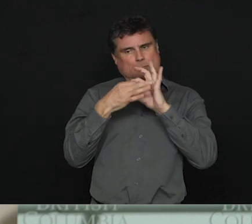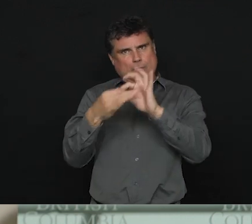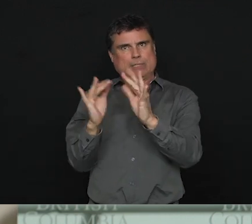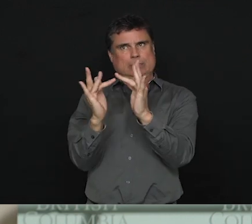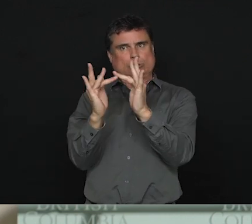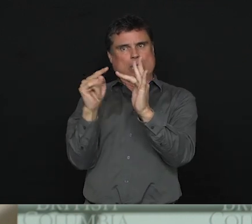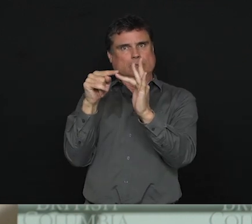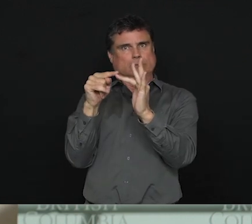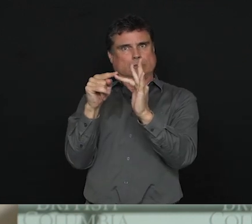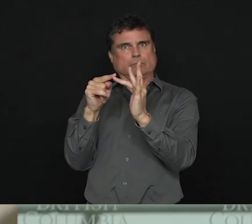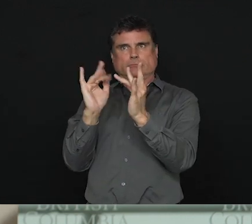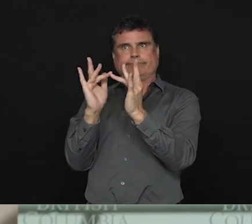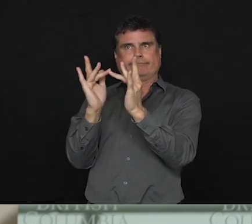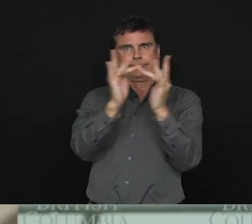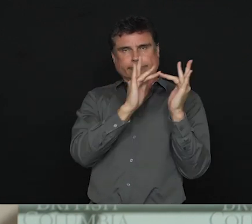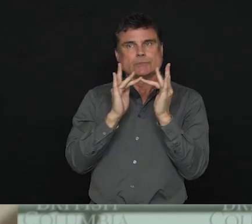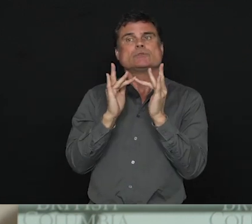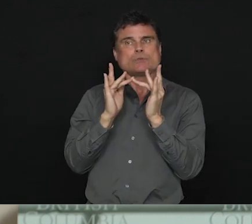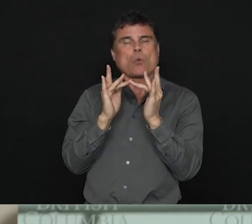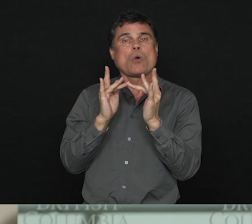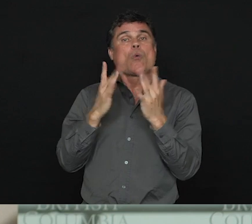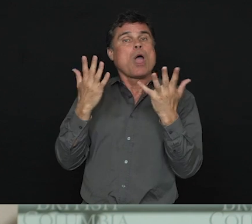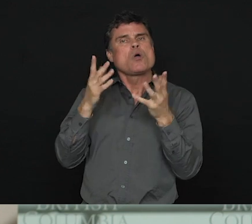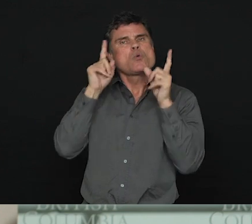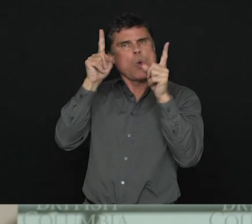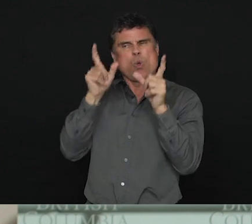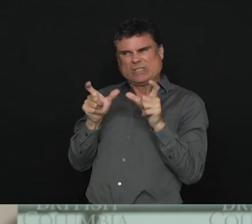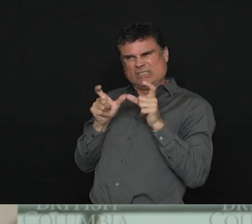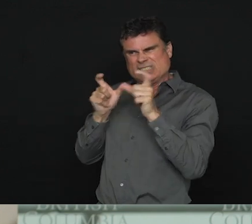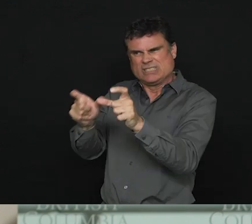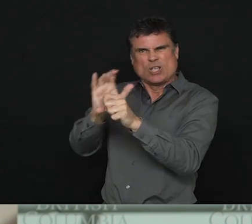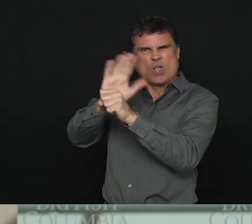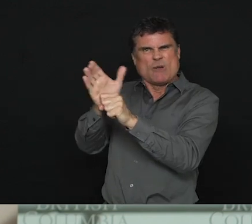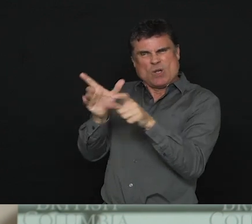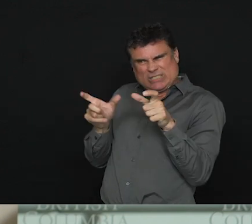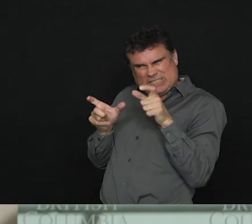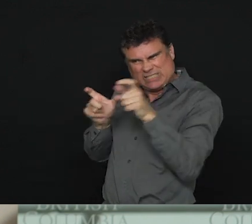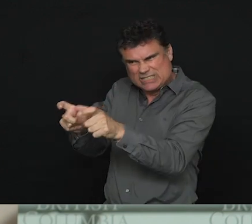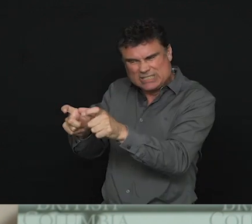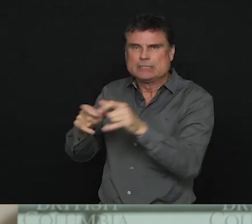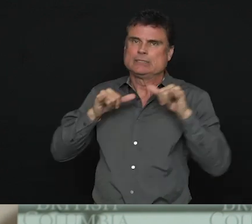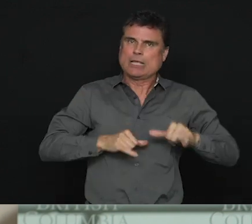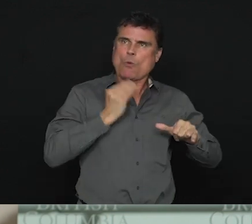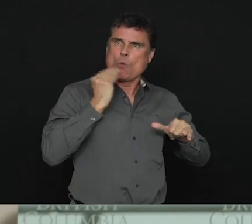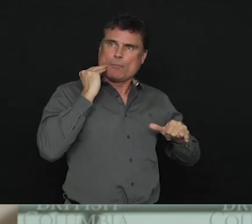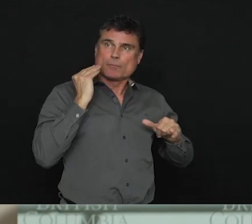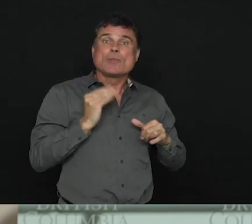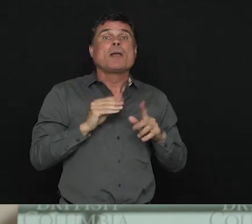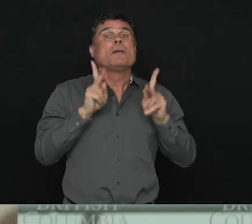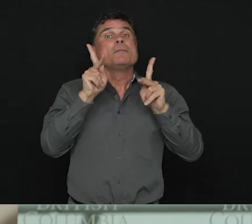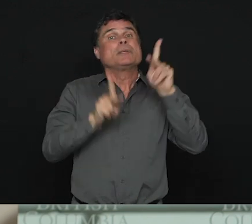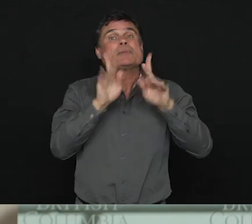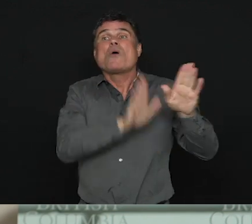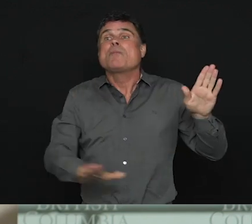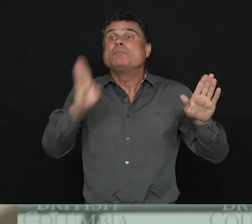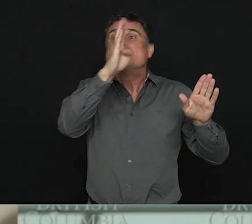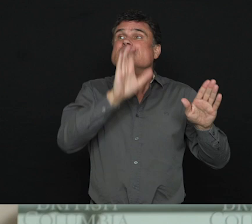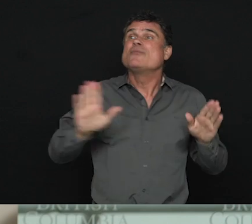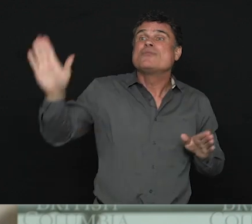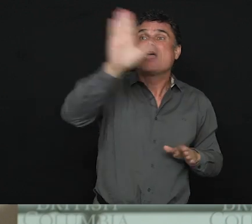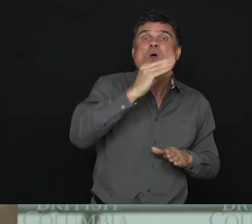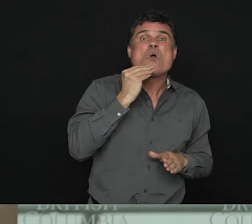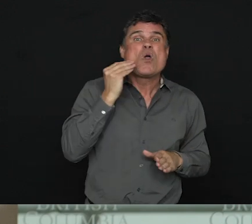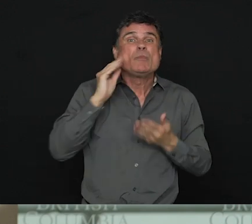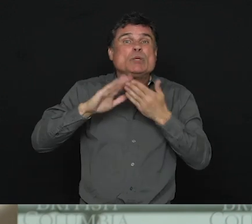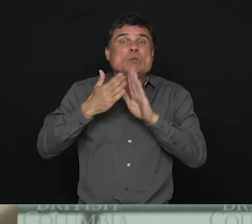But many people in rural and remote areas of our province have showed internet speed, have slow internet speed, that make it